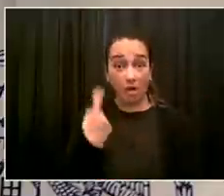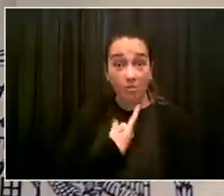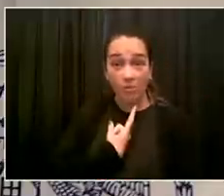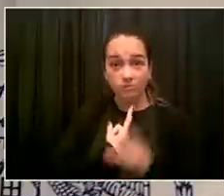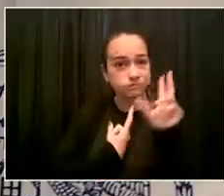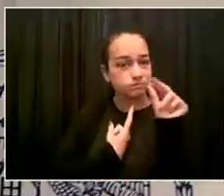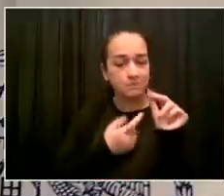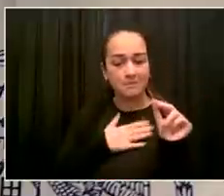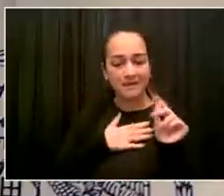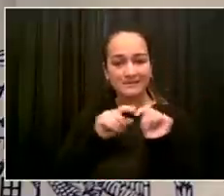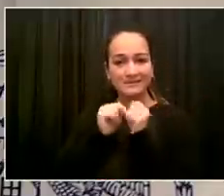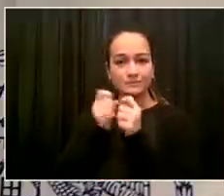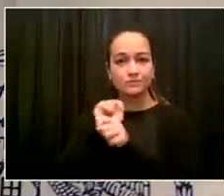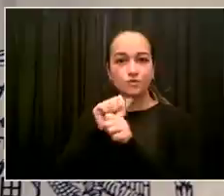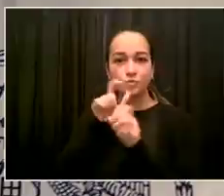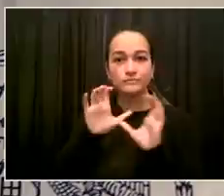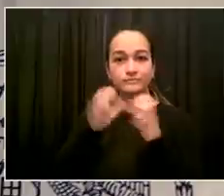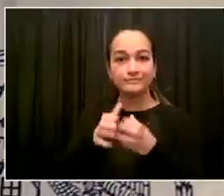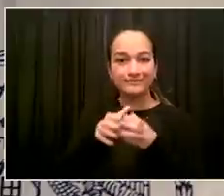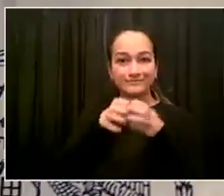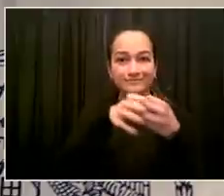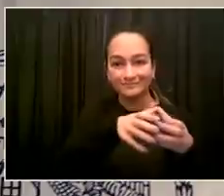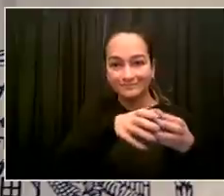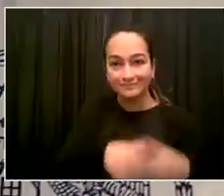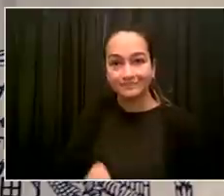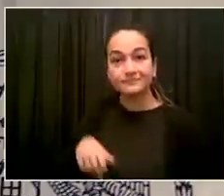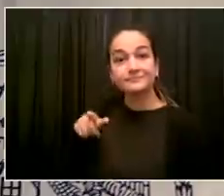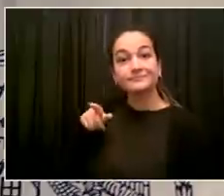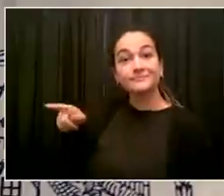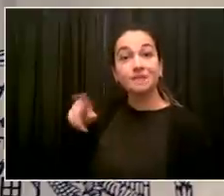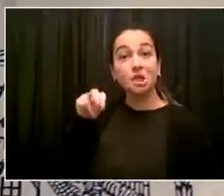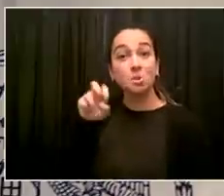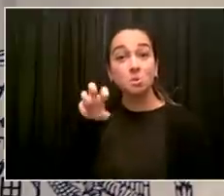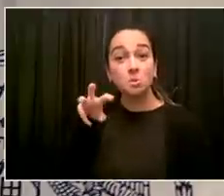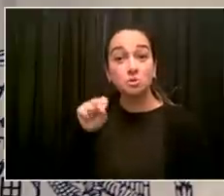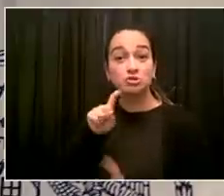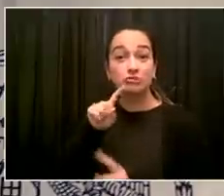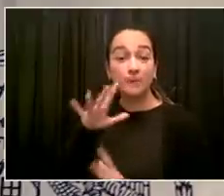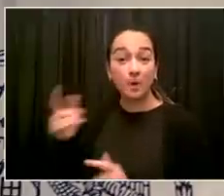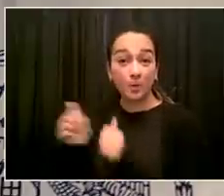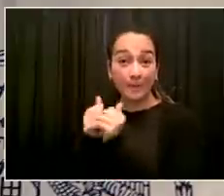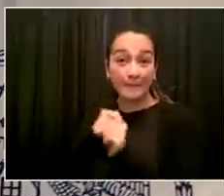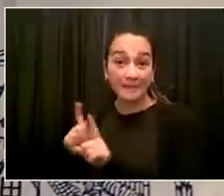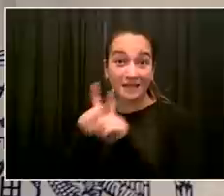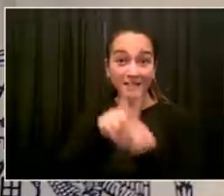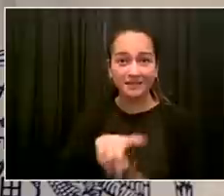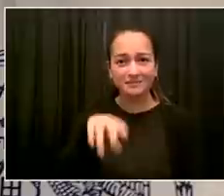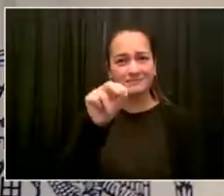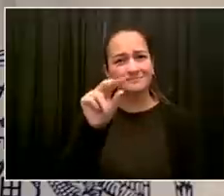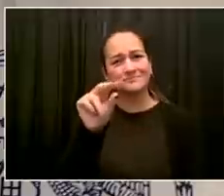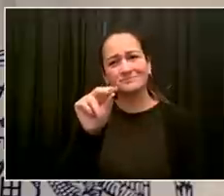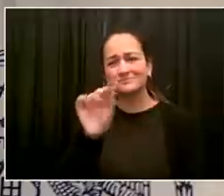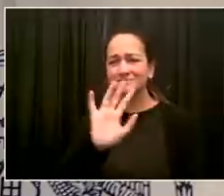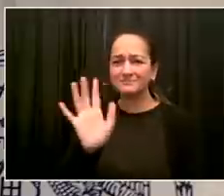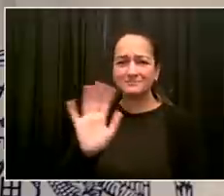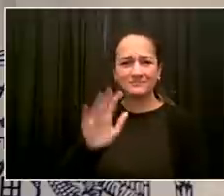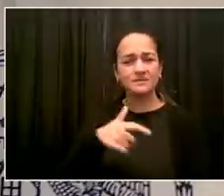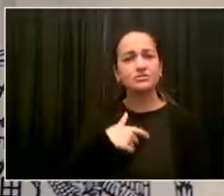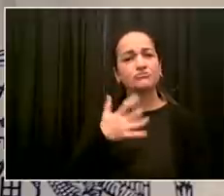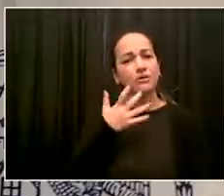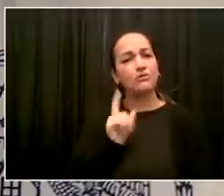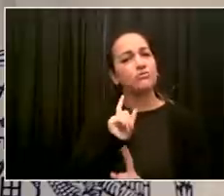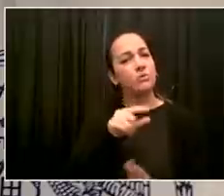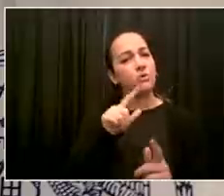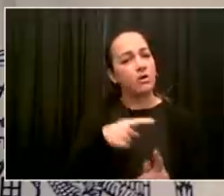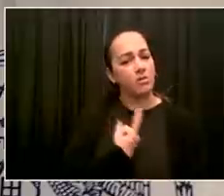with all the initiatives we've put in place, see what's happening, understand what's working, what more we need to do. But I'll certainly be speaking to the